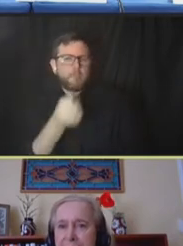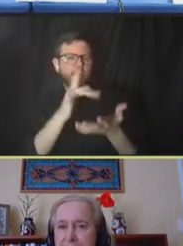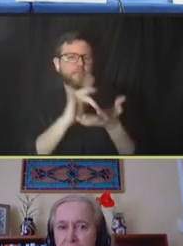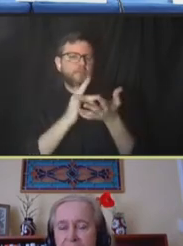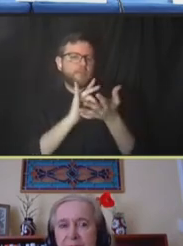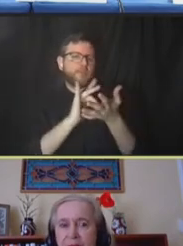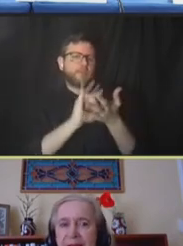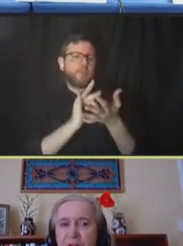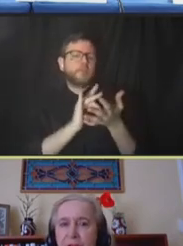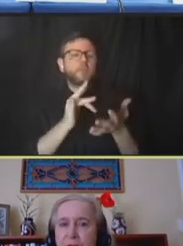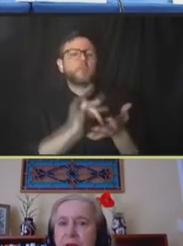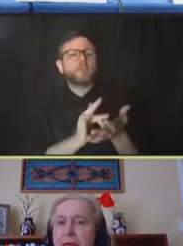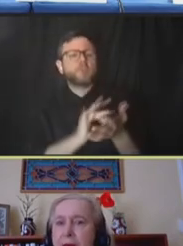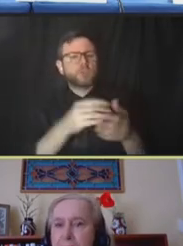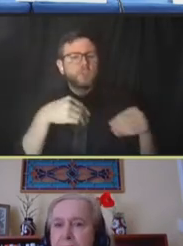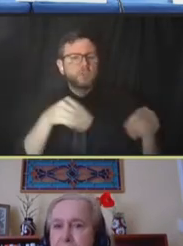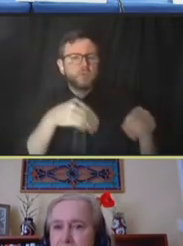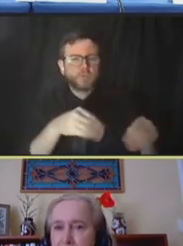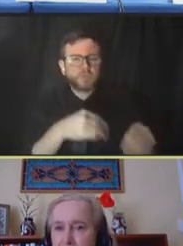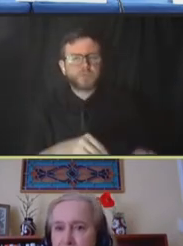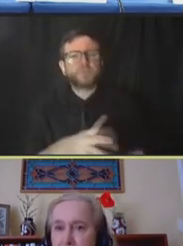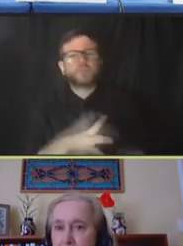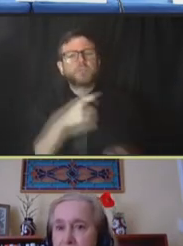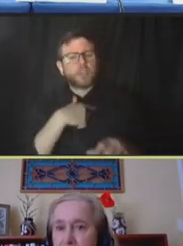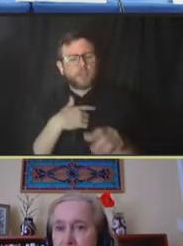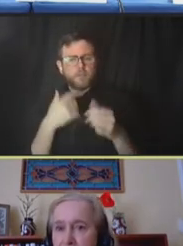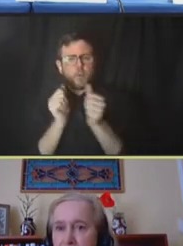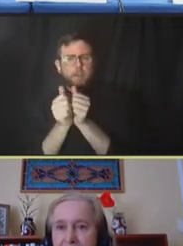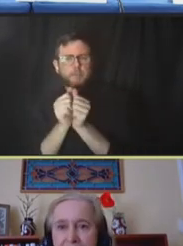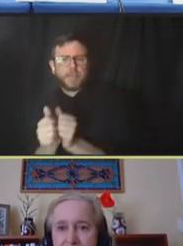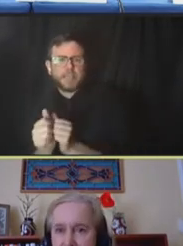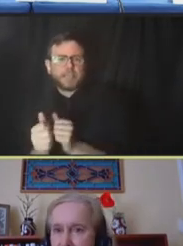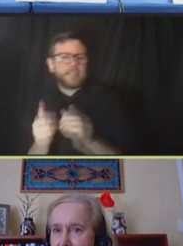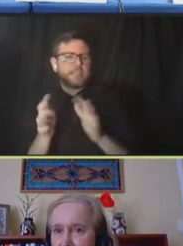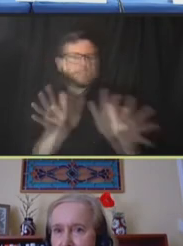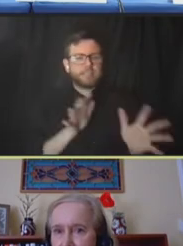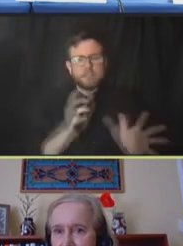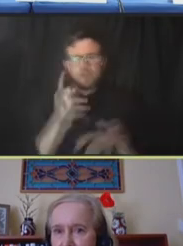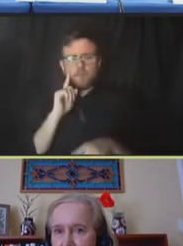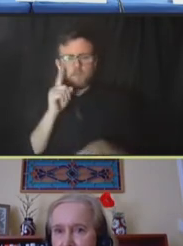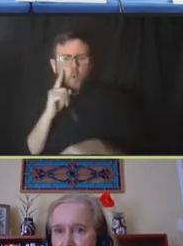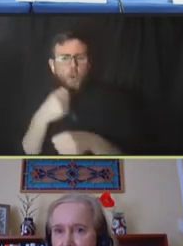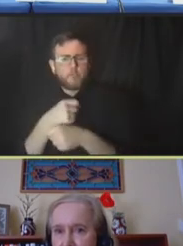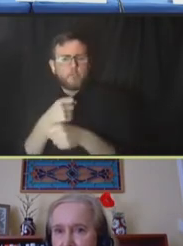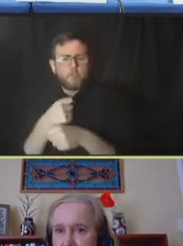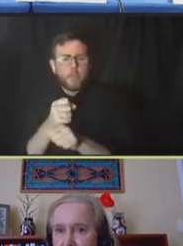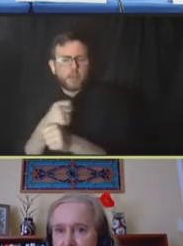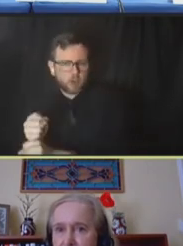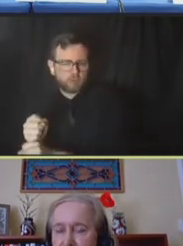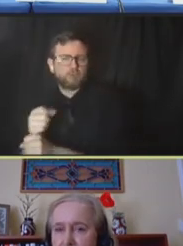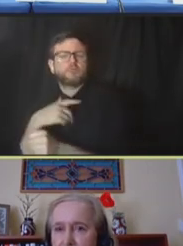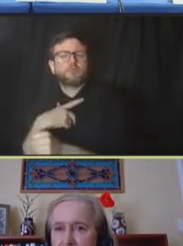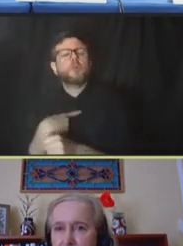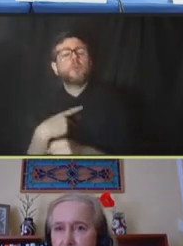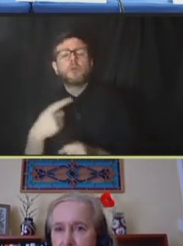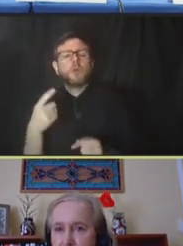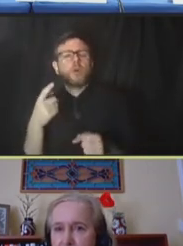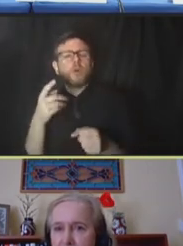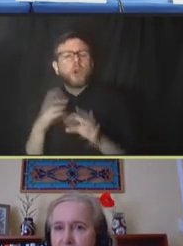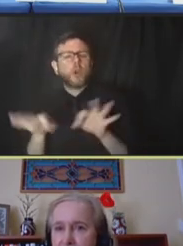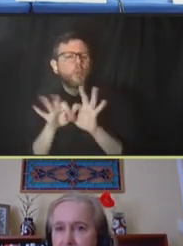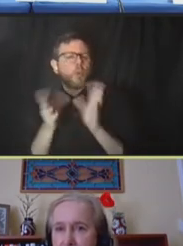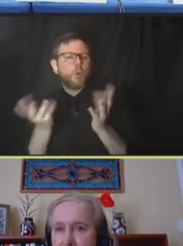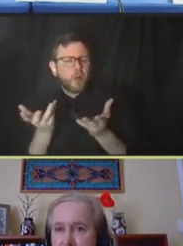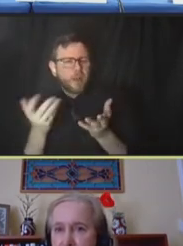vaccine manufacturers competing for each other. And they still care about maximizing profits. It's extremely important